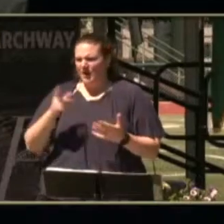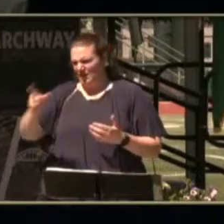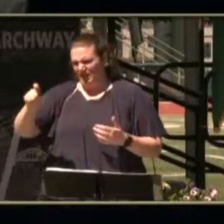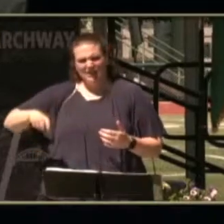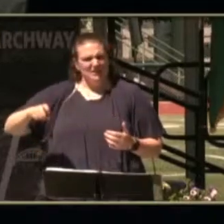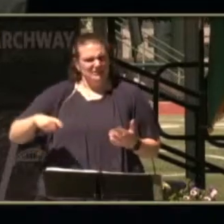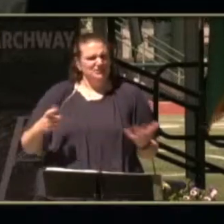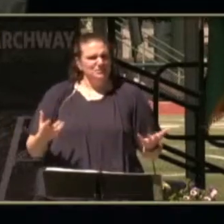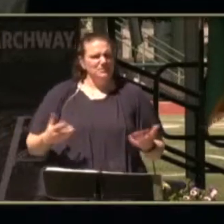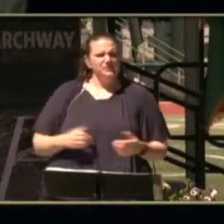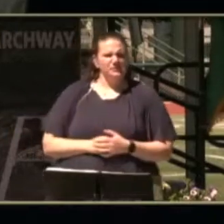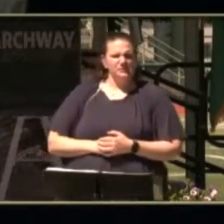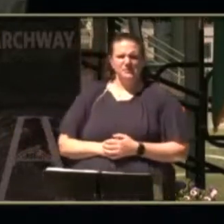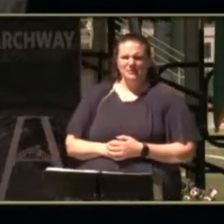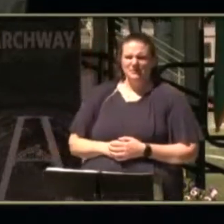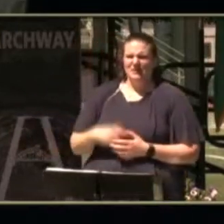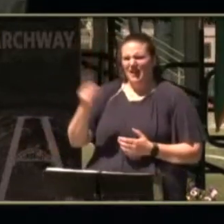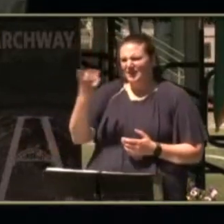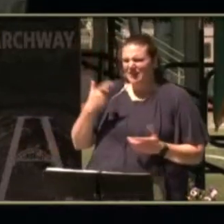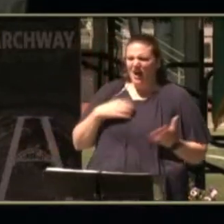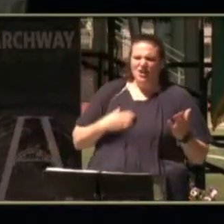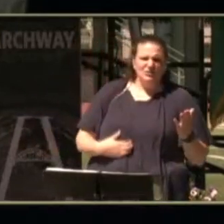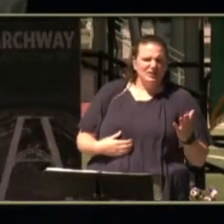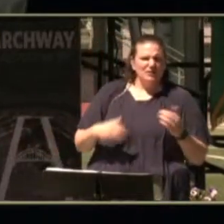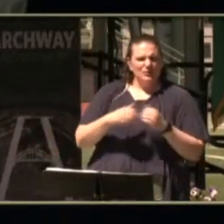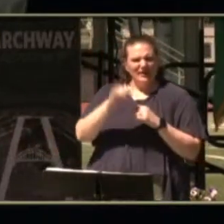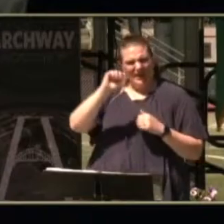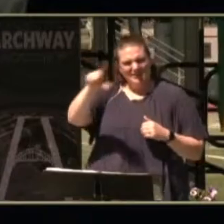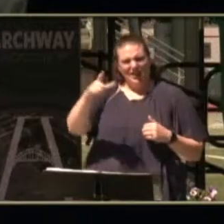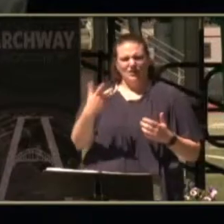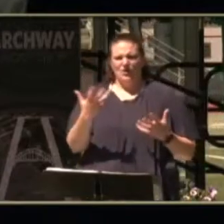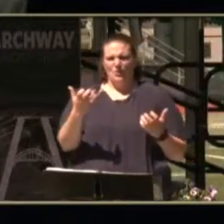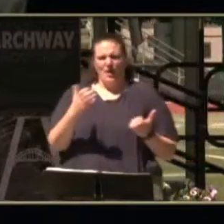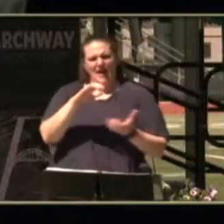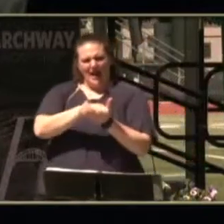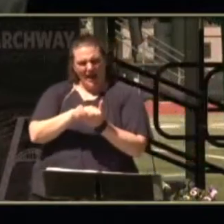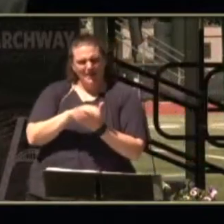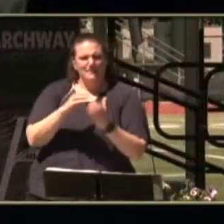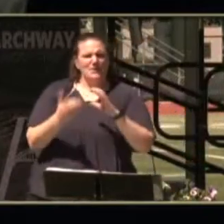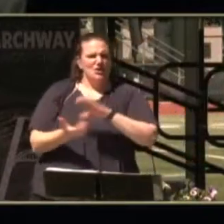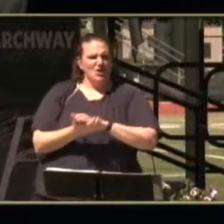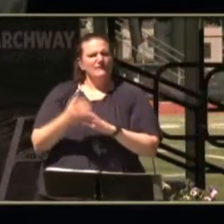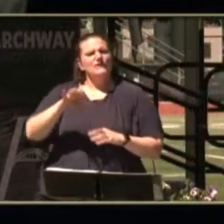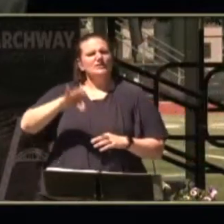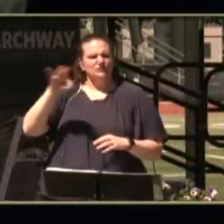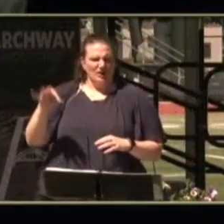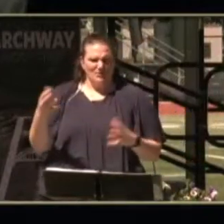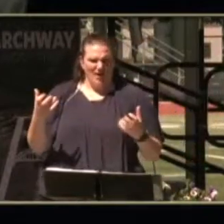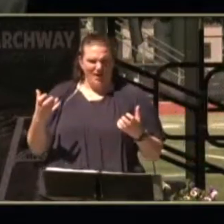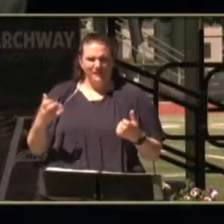telling us that he was hungry with asl that he wanted a hamburger and french fries